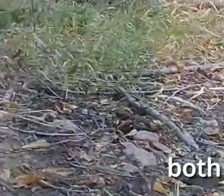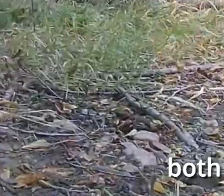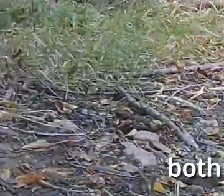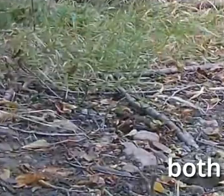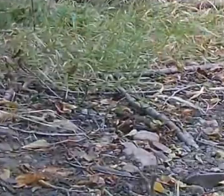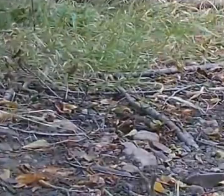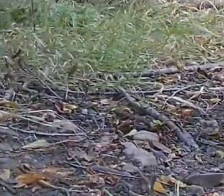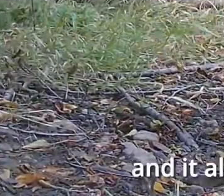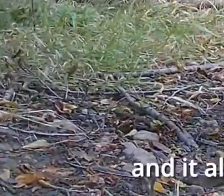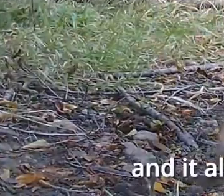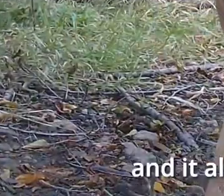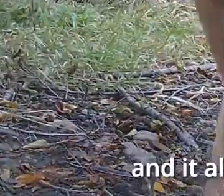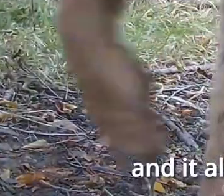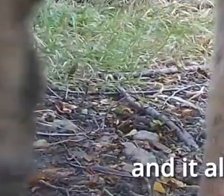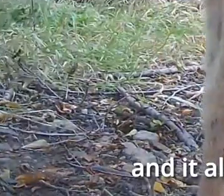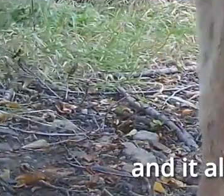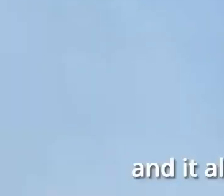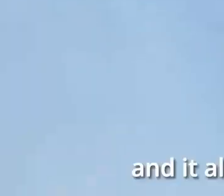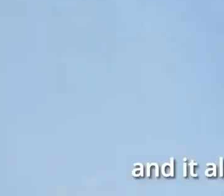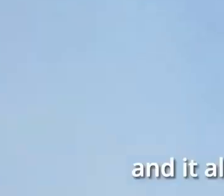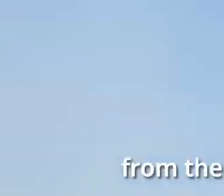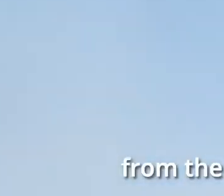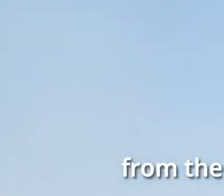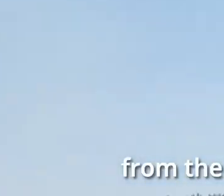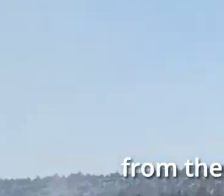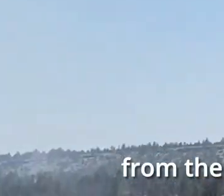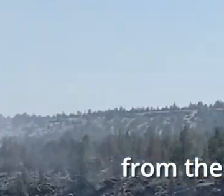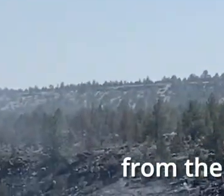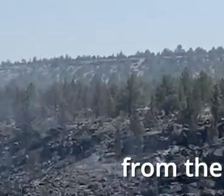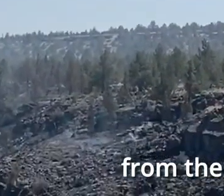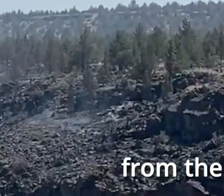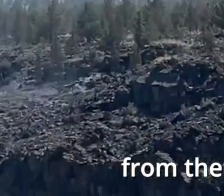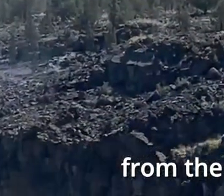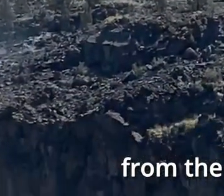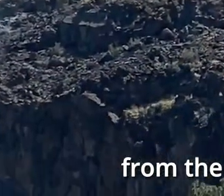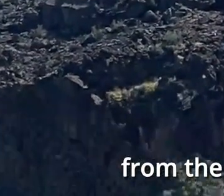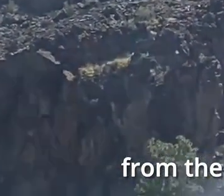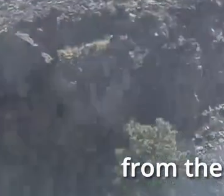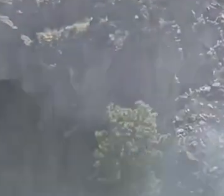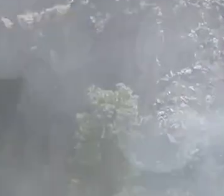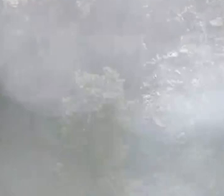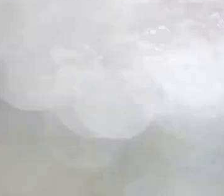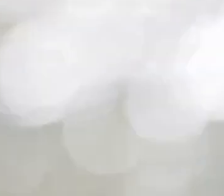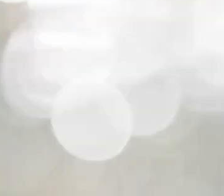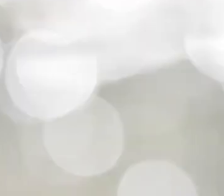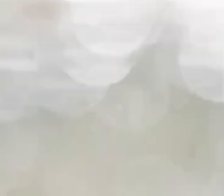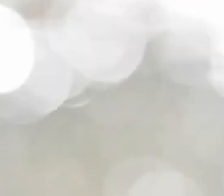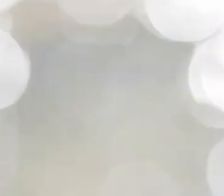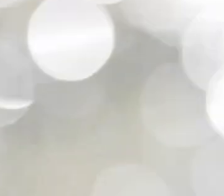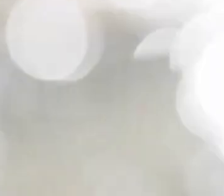and the animals, and it also helps protect our neighbors from the spread of catastrophic wildfire.